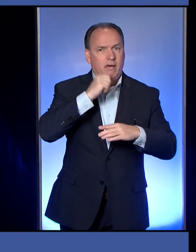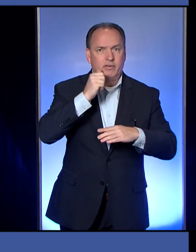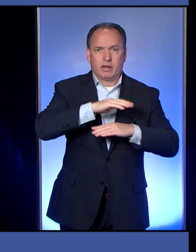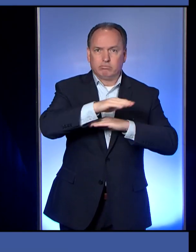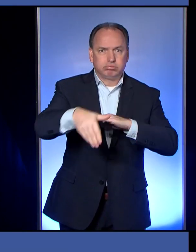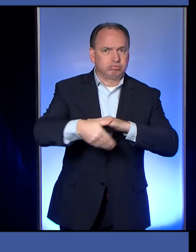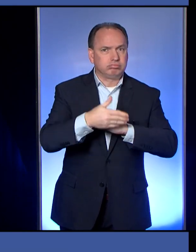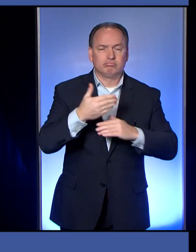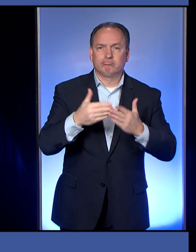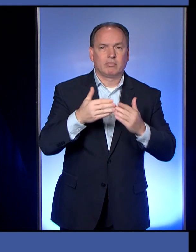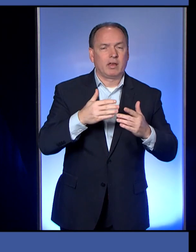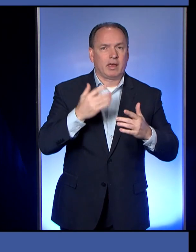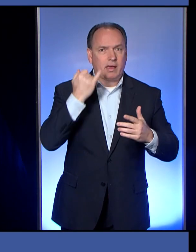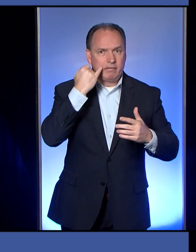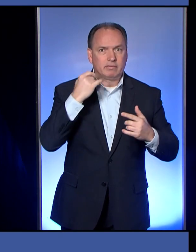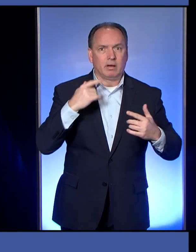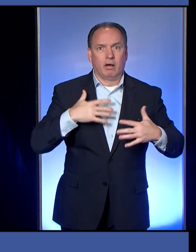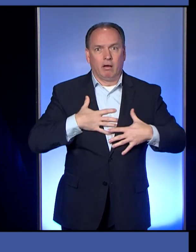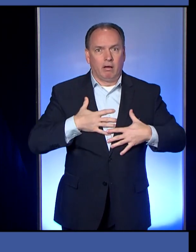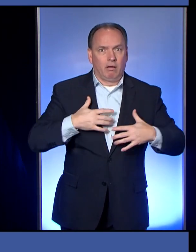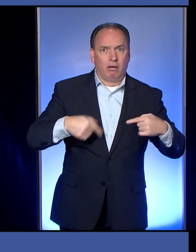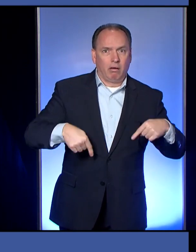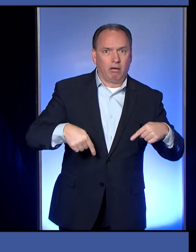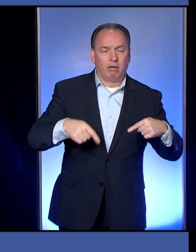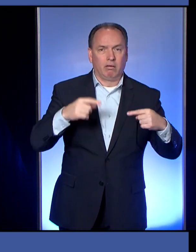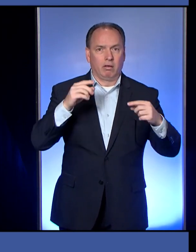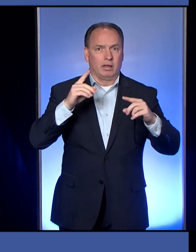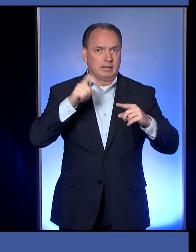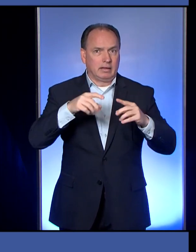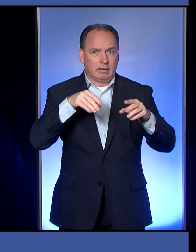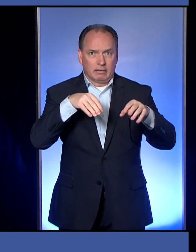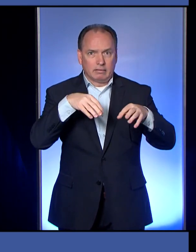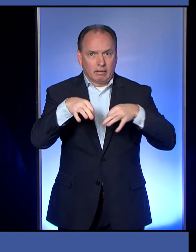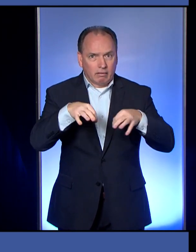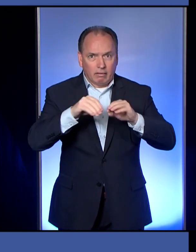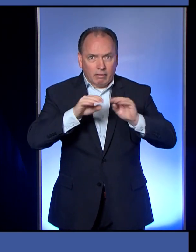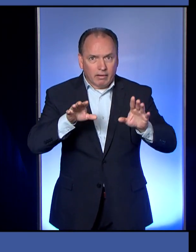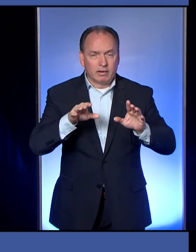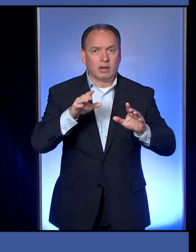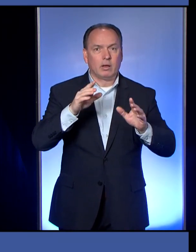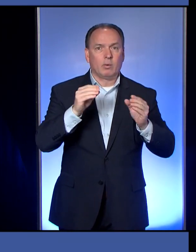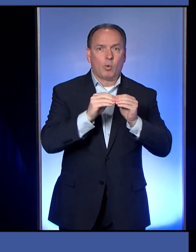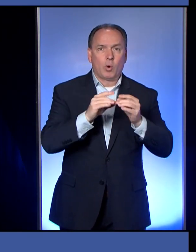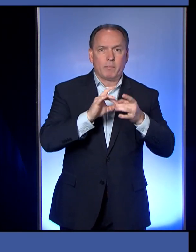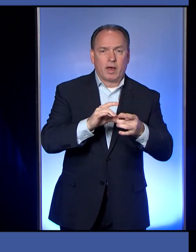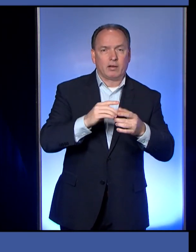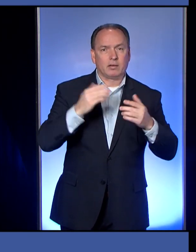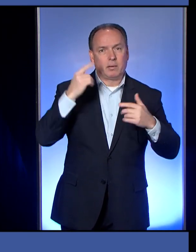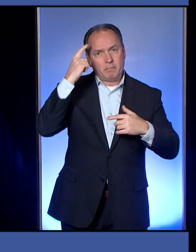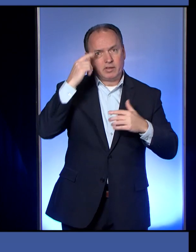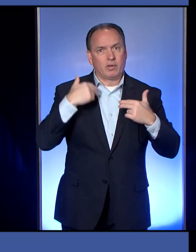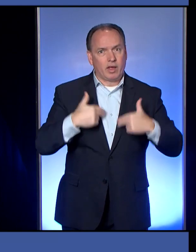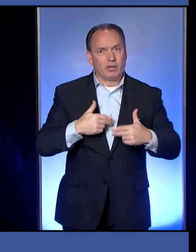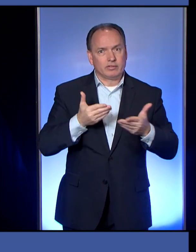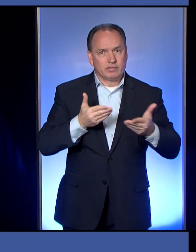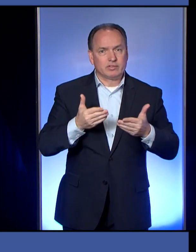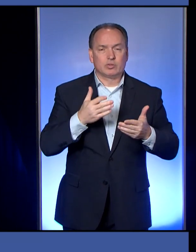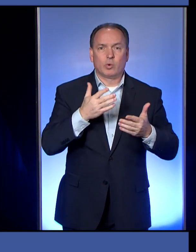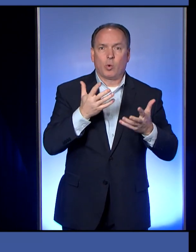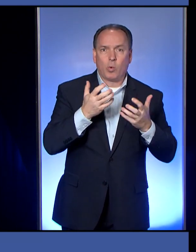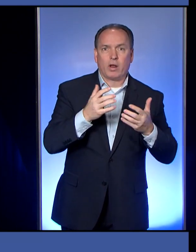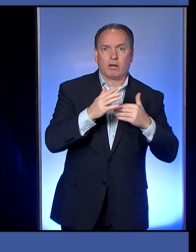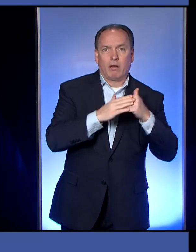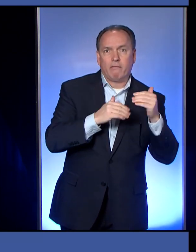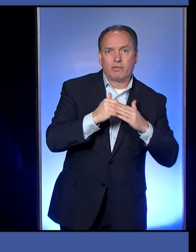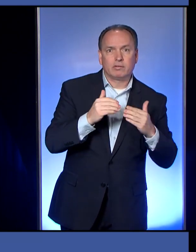If you're anxious, you're nervous, you just want some clarification, you want to know about mental health services, or you just want some comfort, it's a